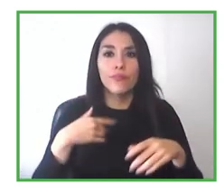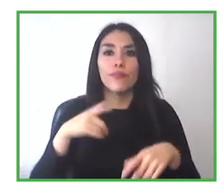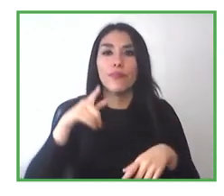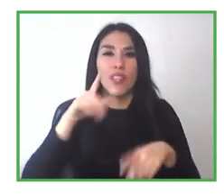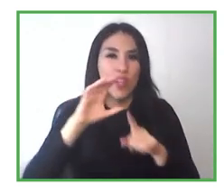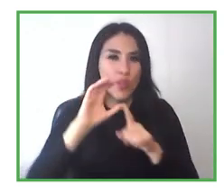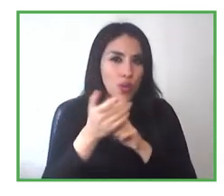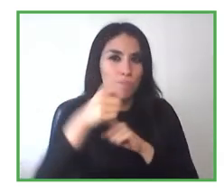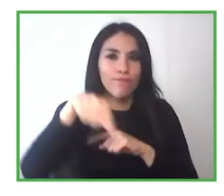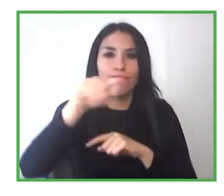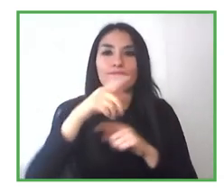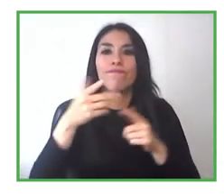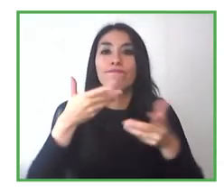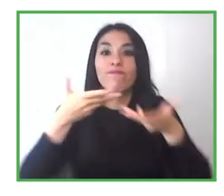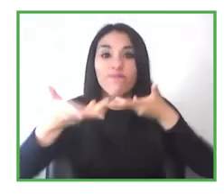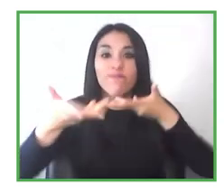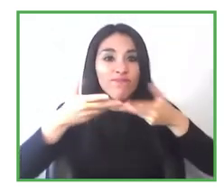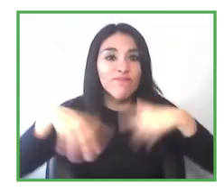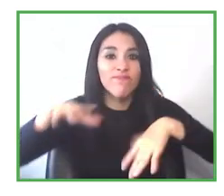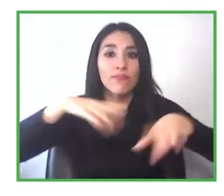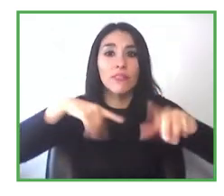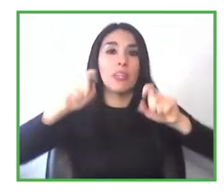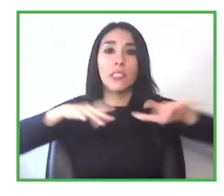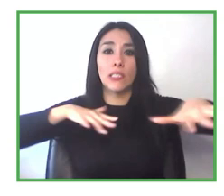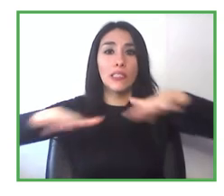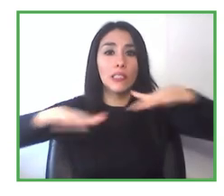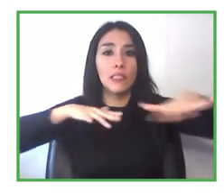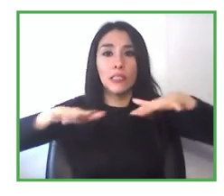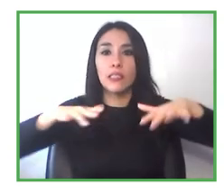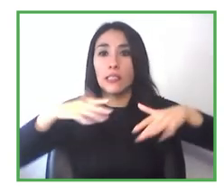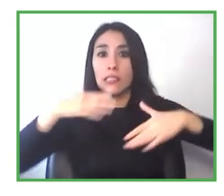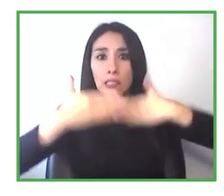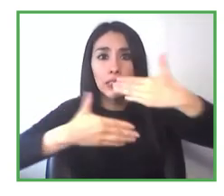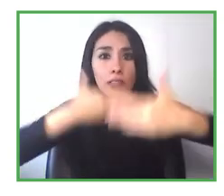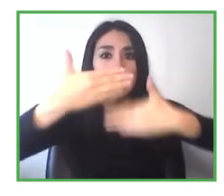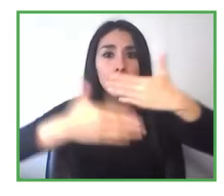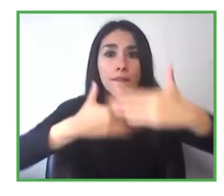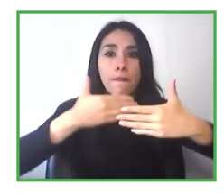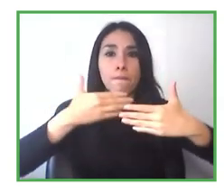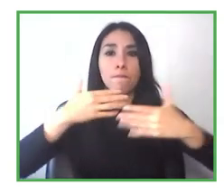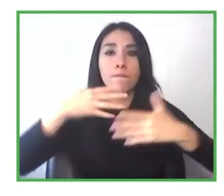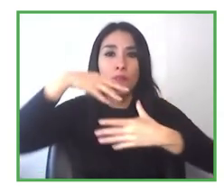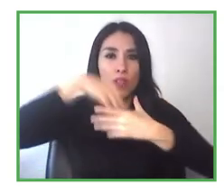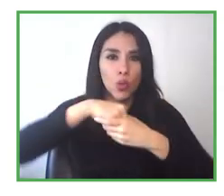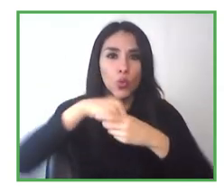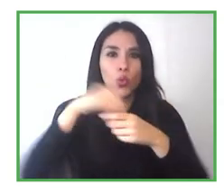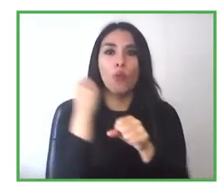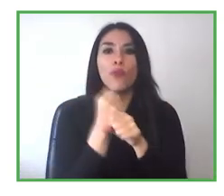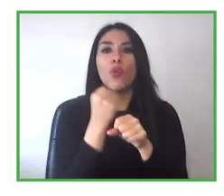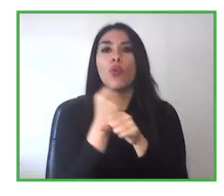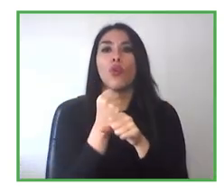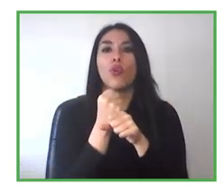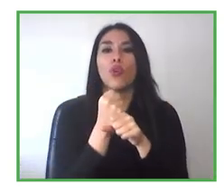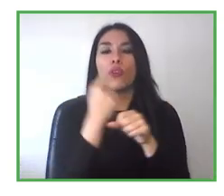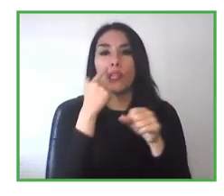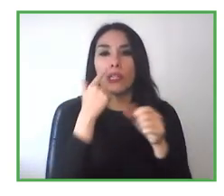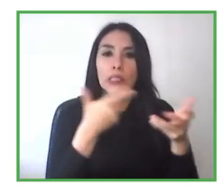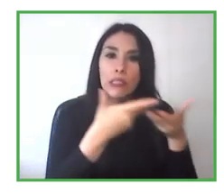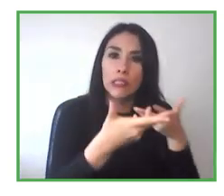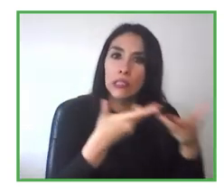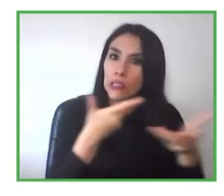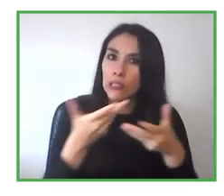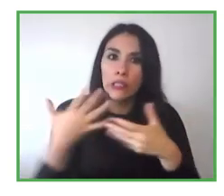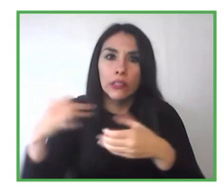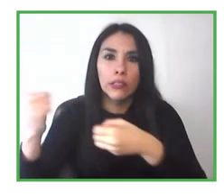If Chile is promoting and generating this sort of work in inclusion, companies must add to this project, because at the end of the